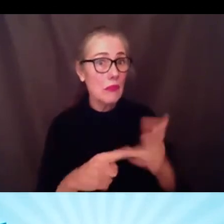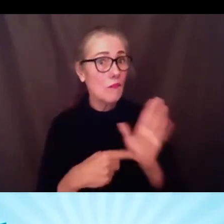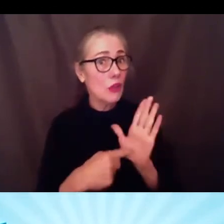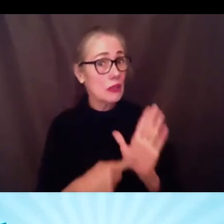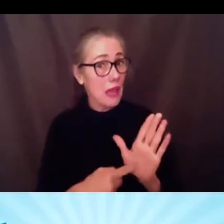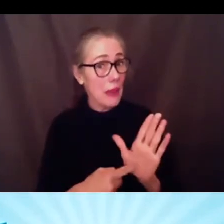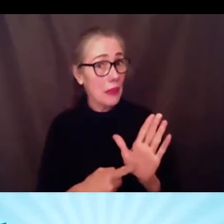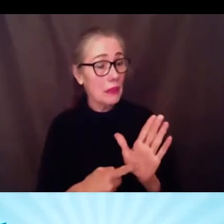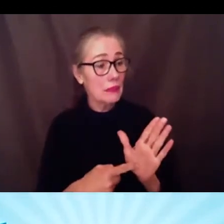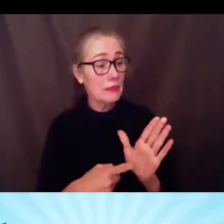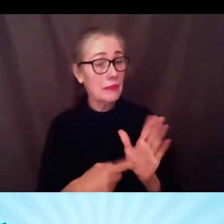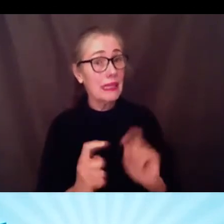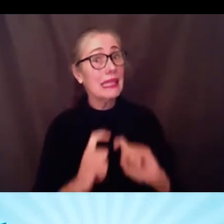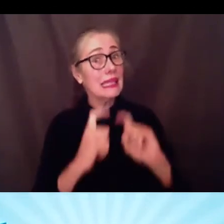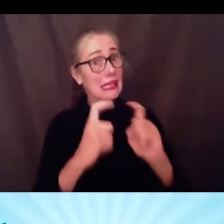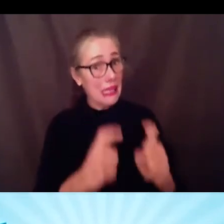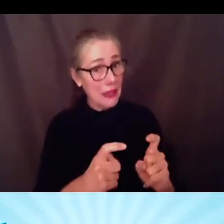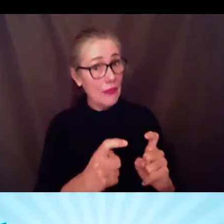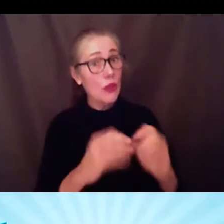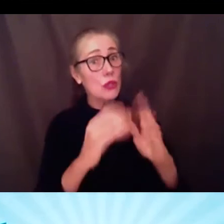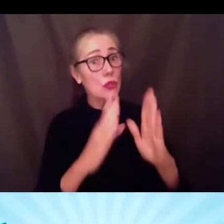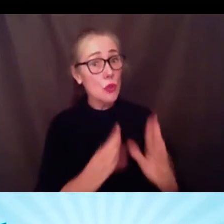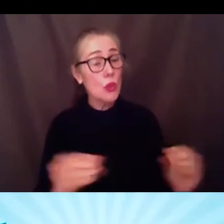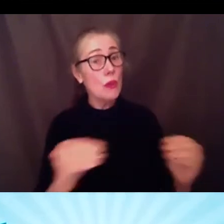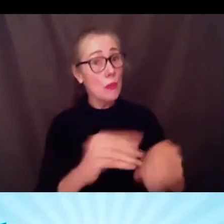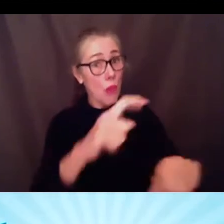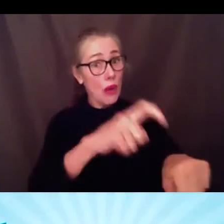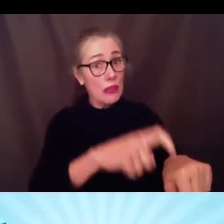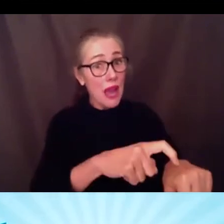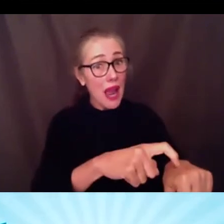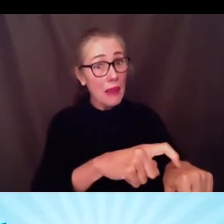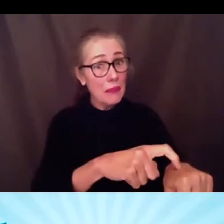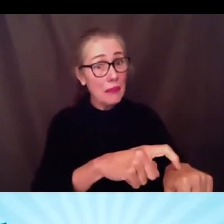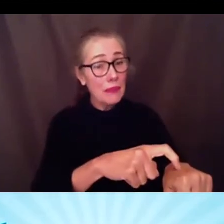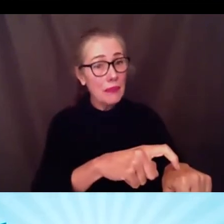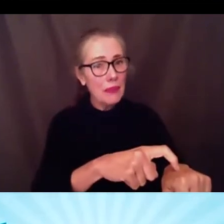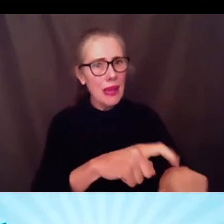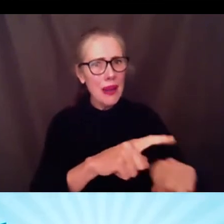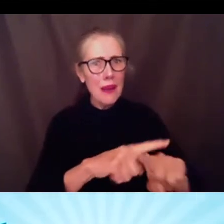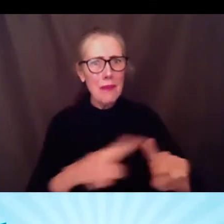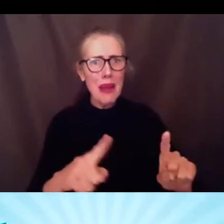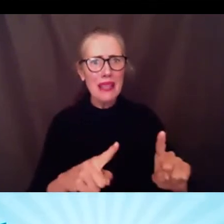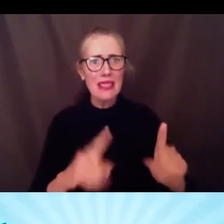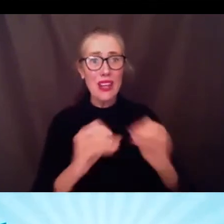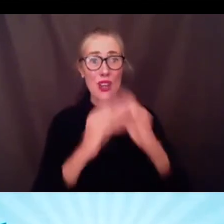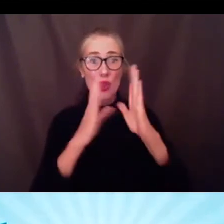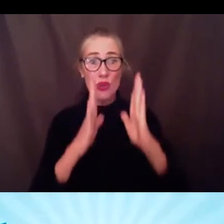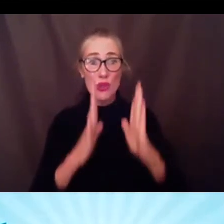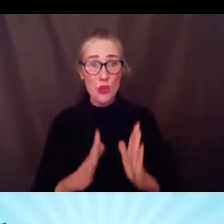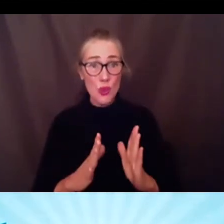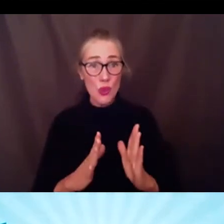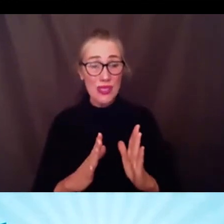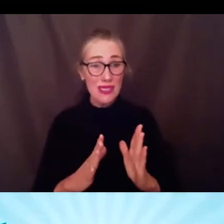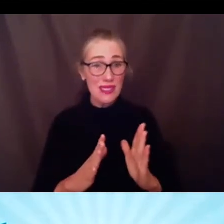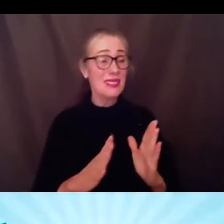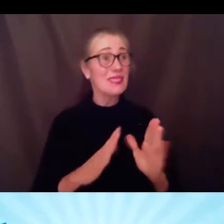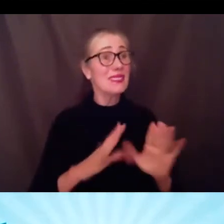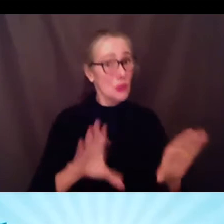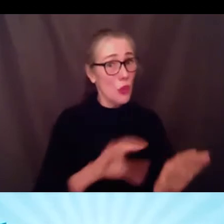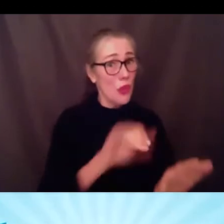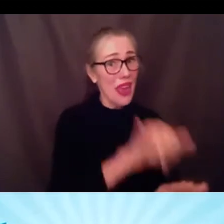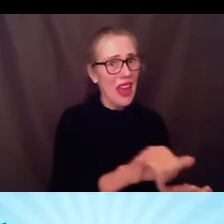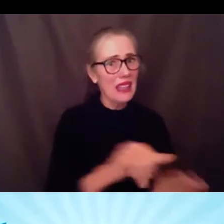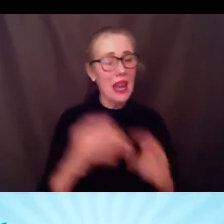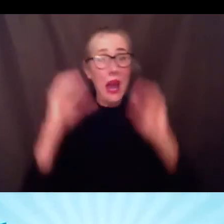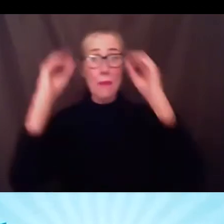take this burden away from the teachers because they're already moving forward to their new classes their